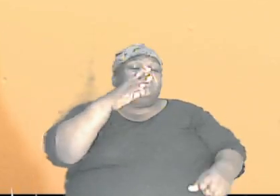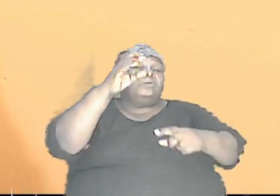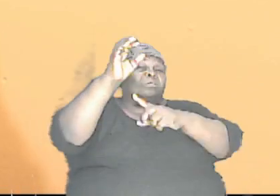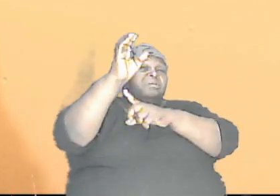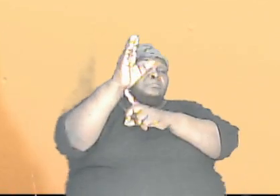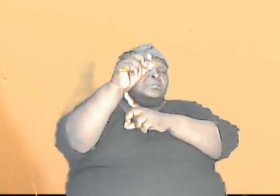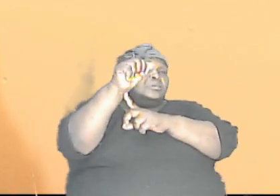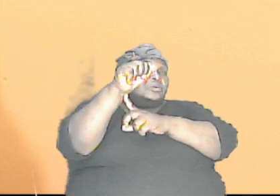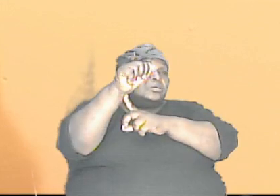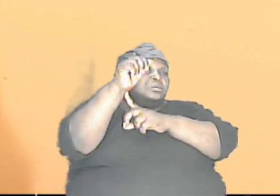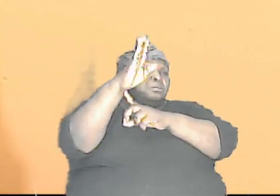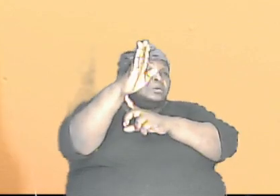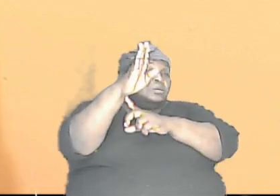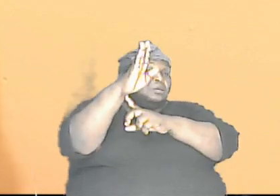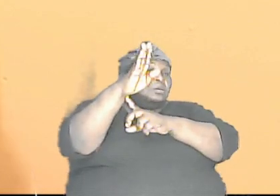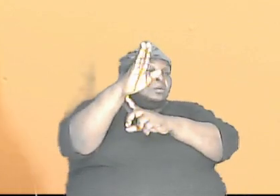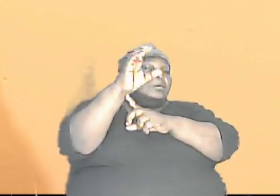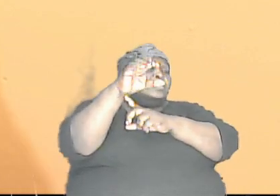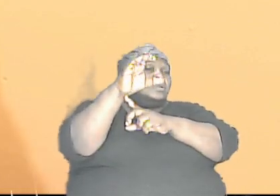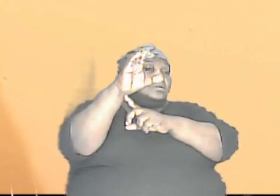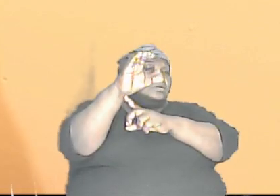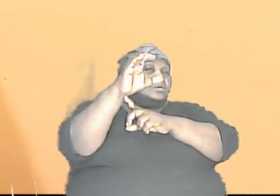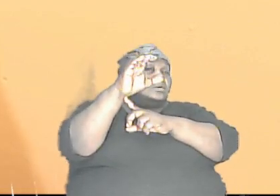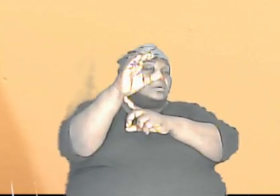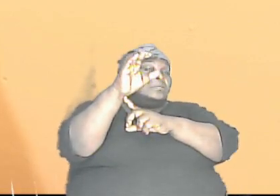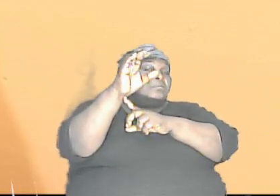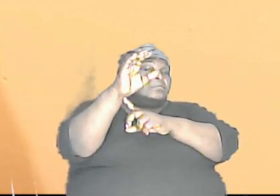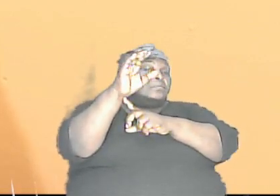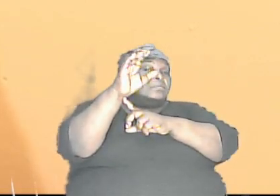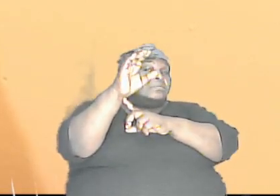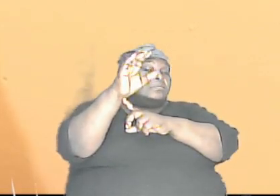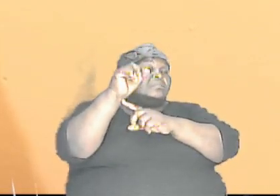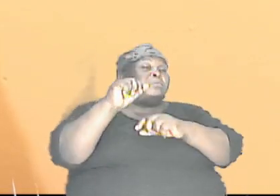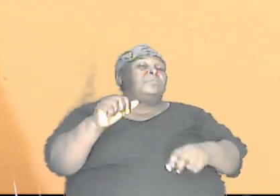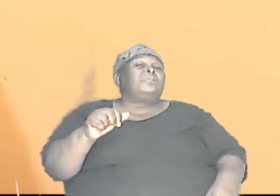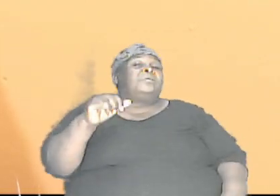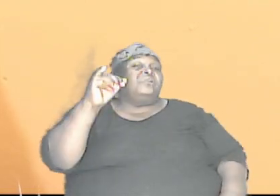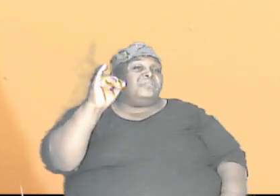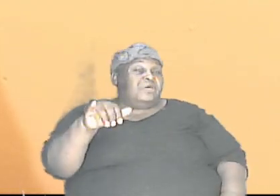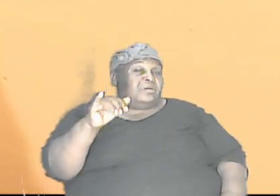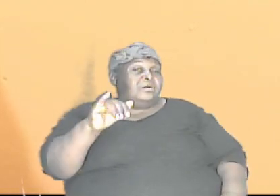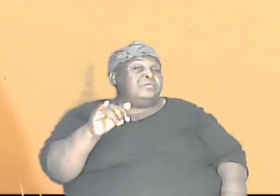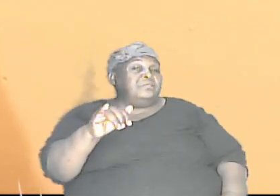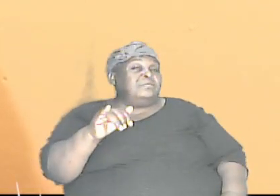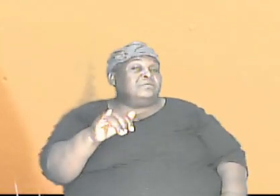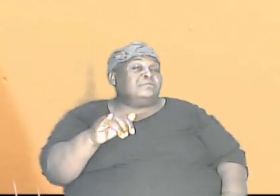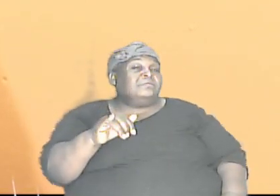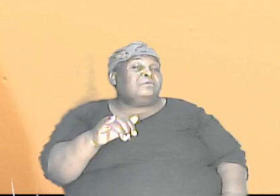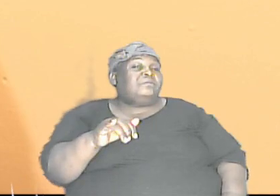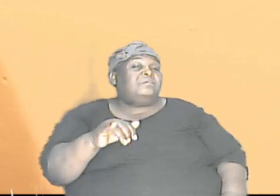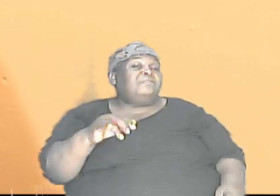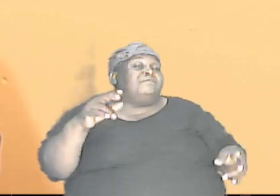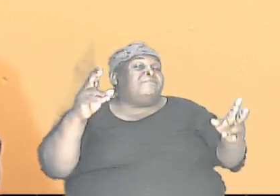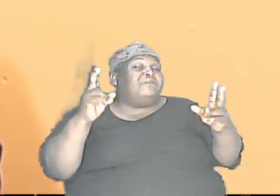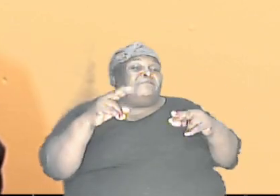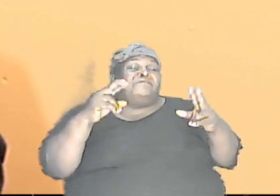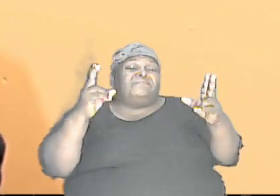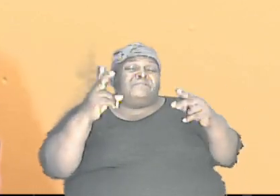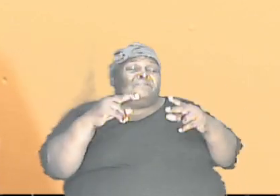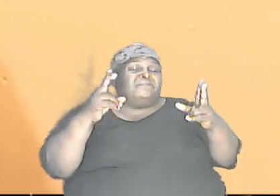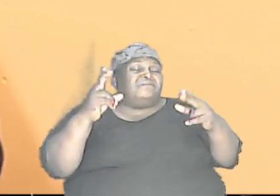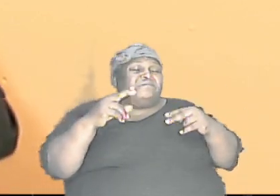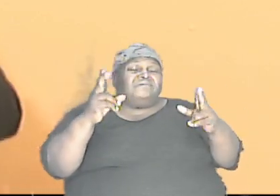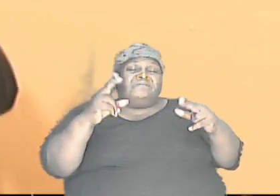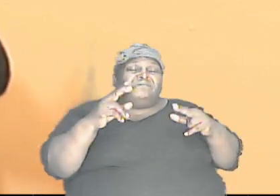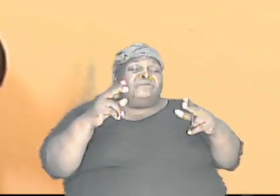Bs, and the capital Cs. And that is very, very